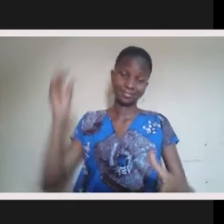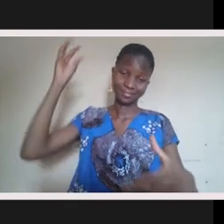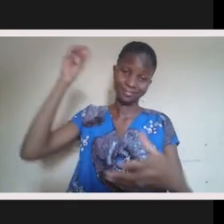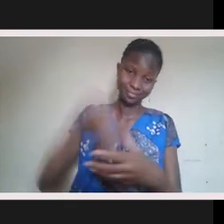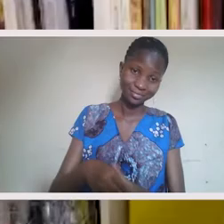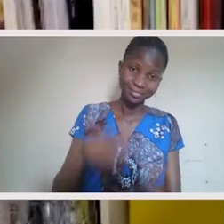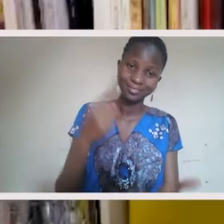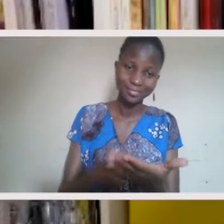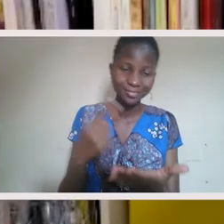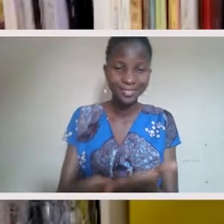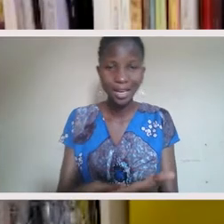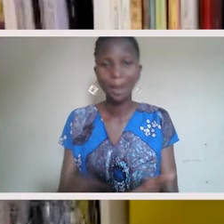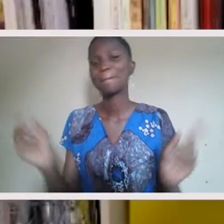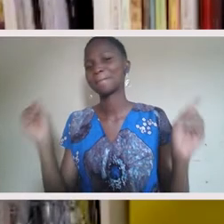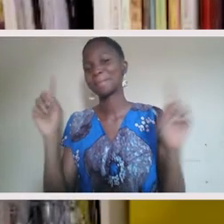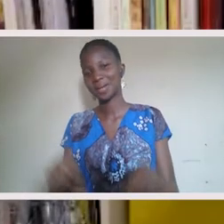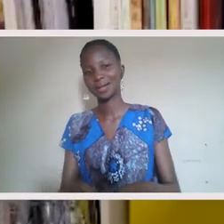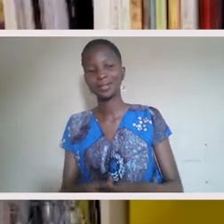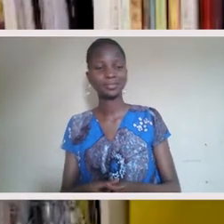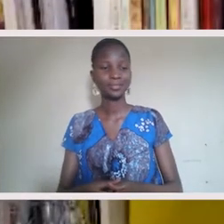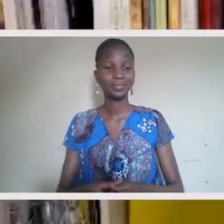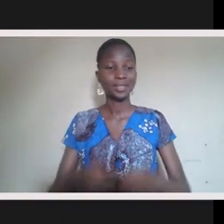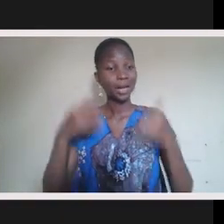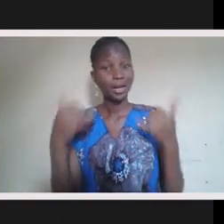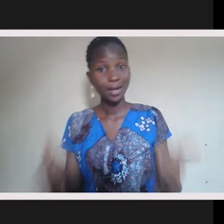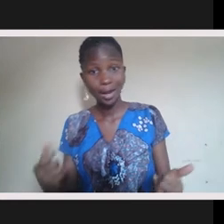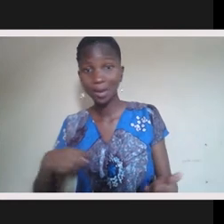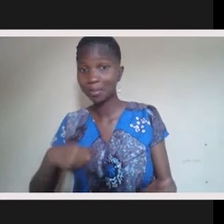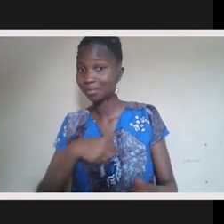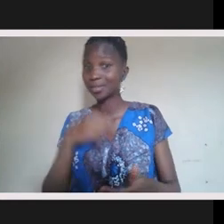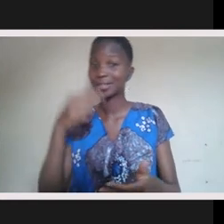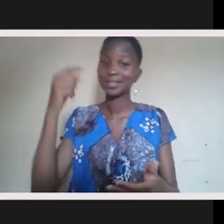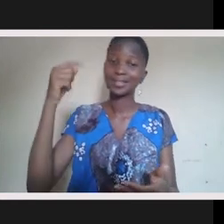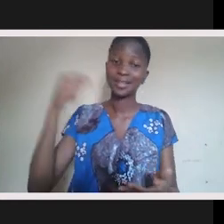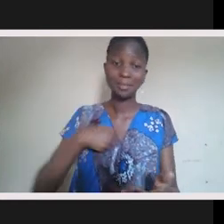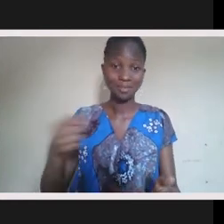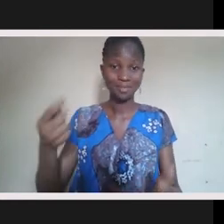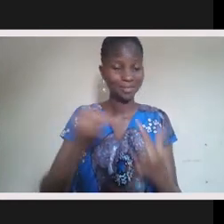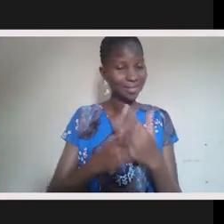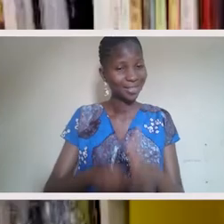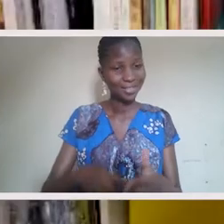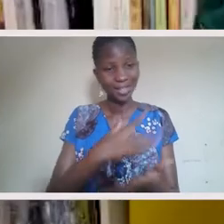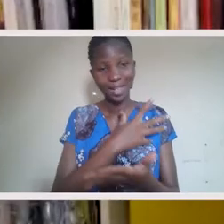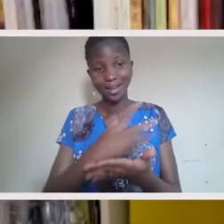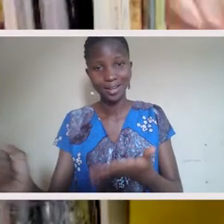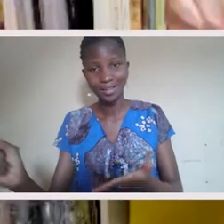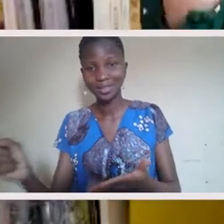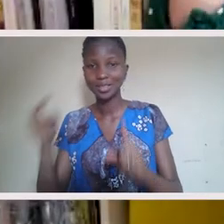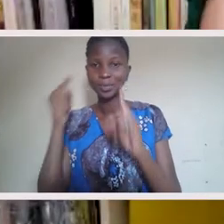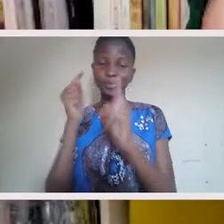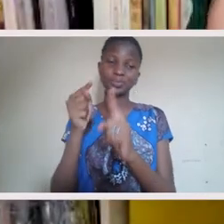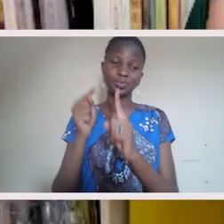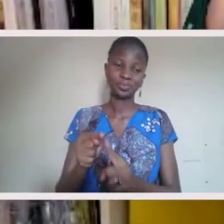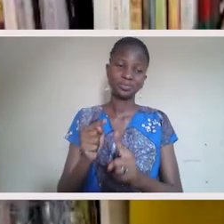smartness into the conversation. Bring it. This is usually when I start losing points in a space, right?